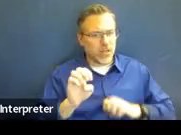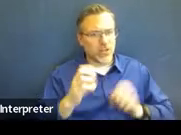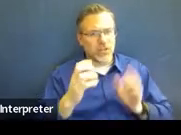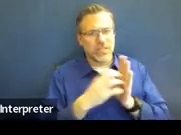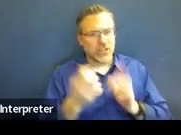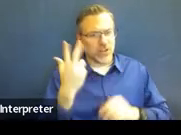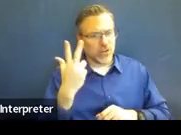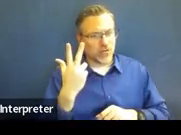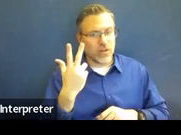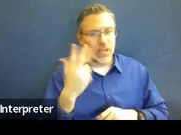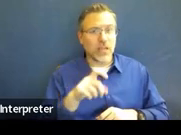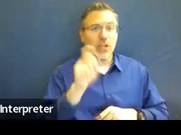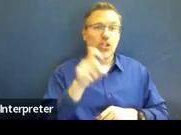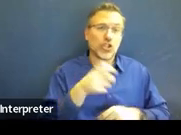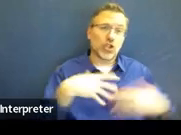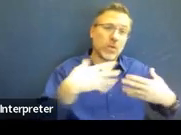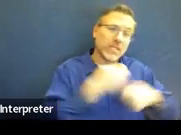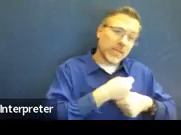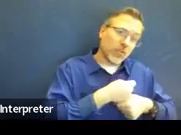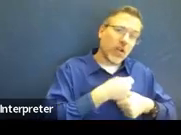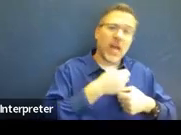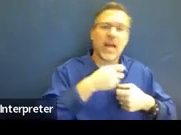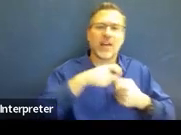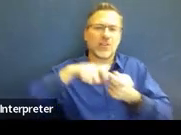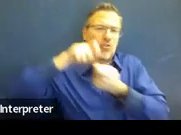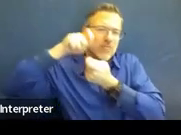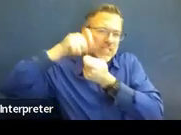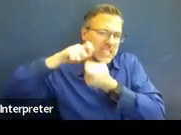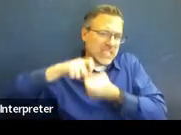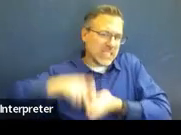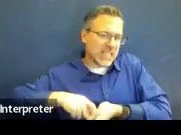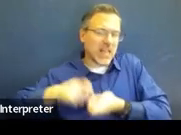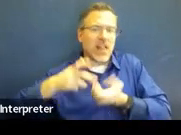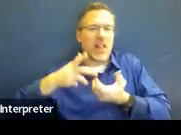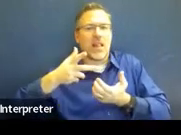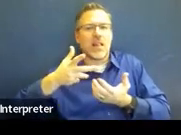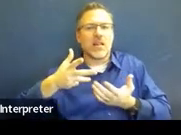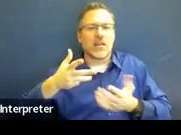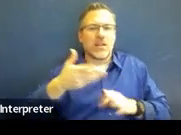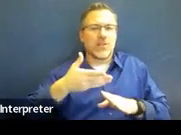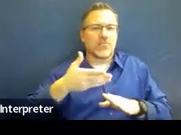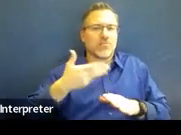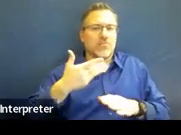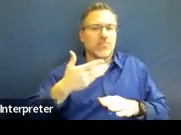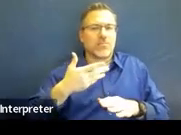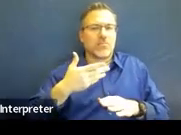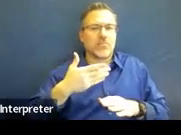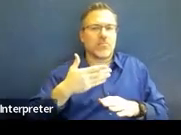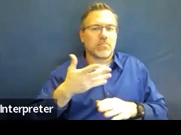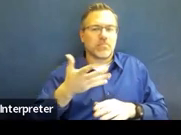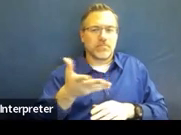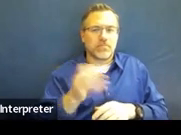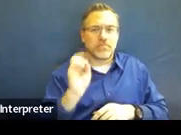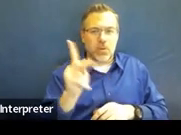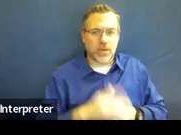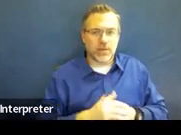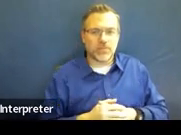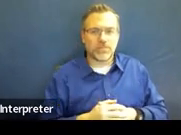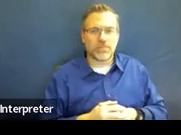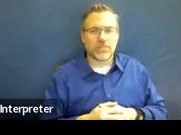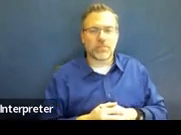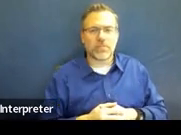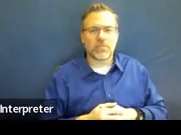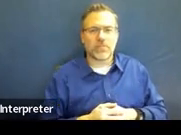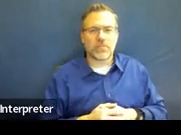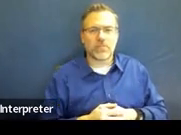should be summarized or detailed, just before we get too far away from section three. Okay. Is this